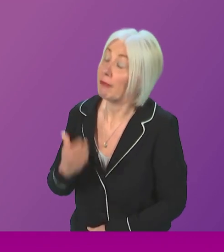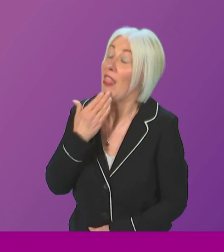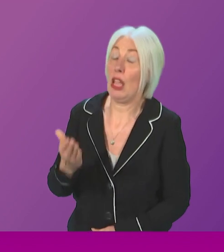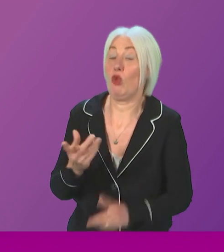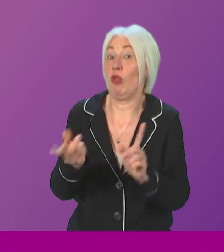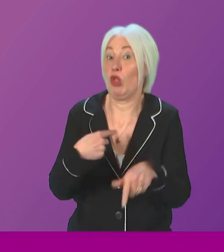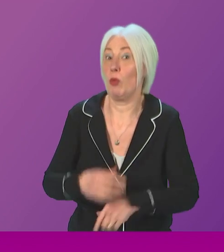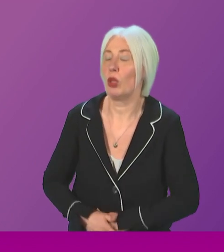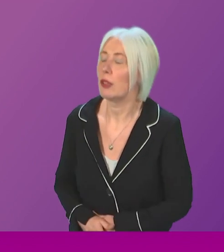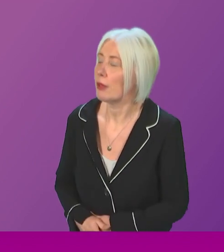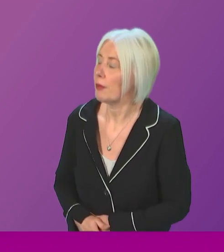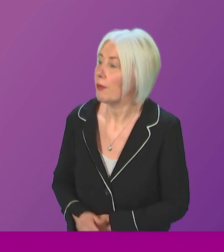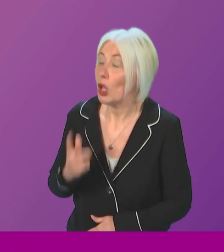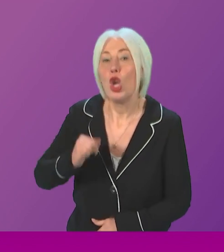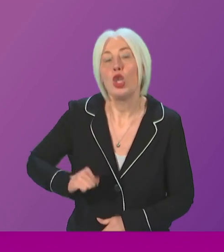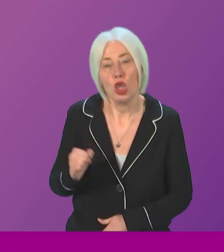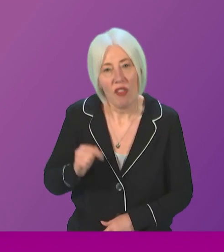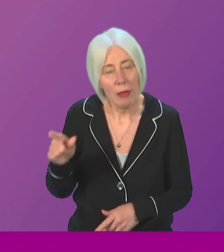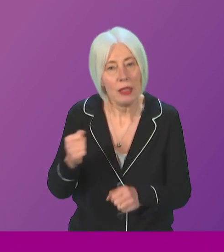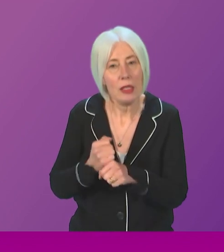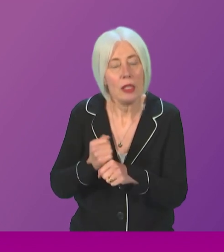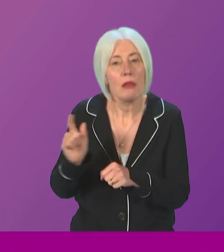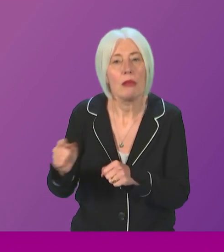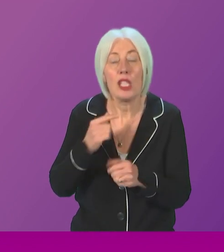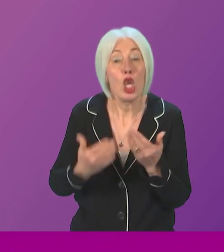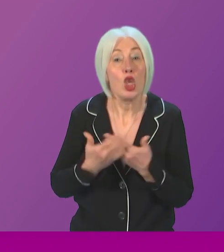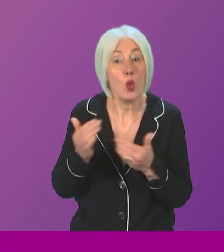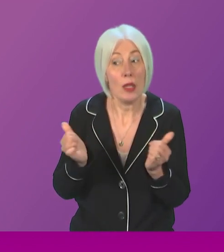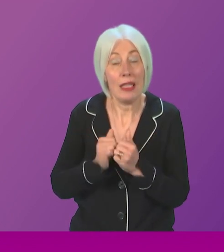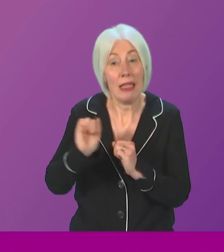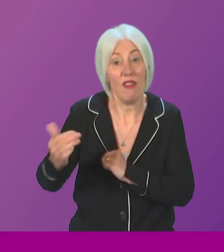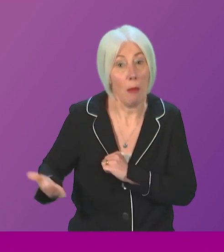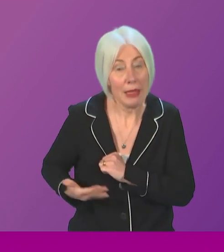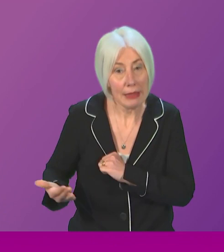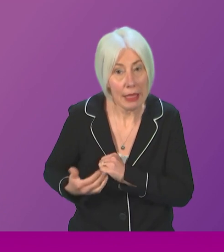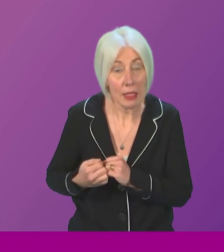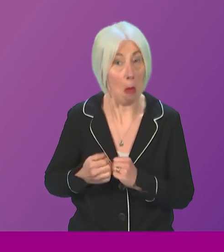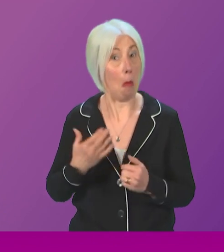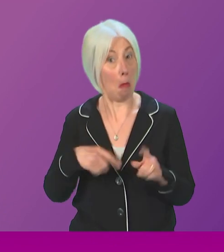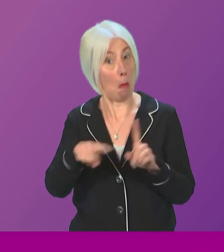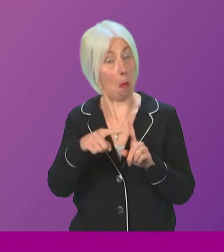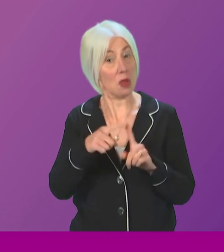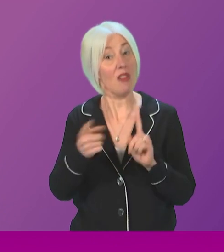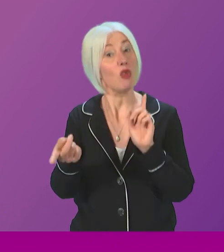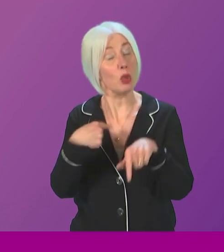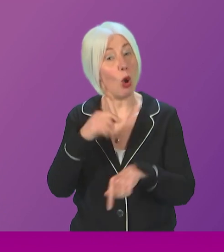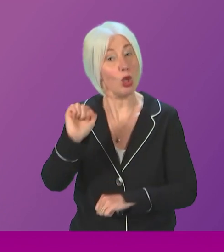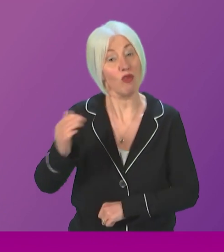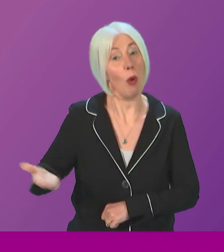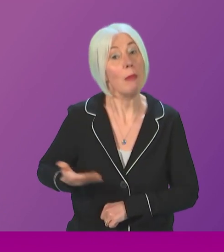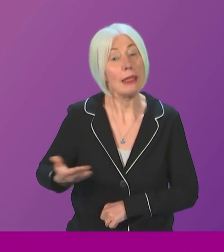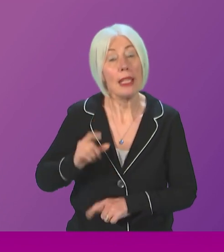The Scottish Government's commitment to agree a new deal for business has received an extremely positive response from the business